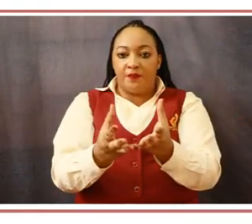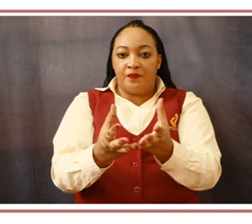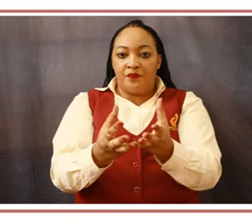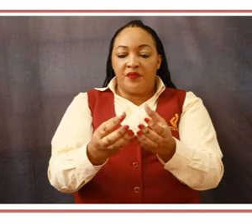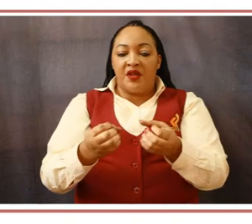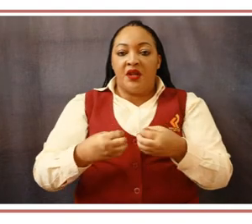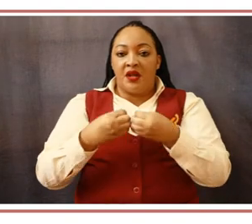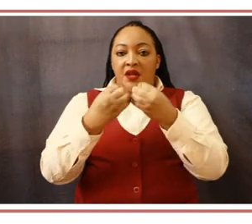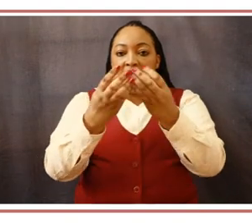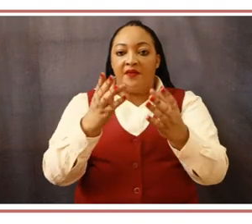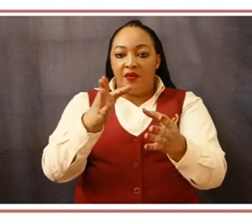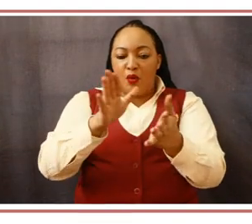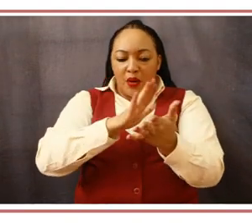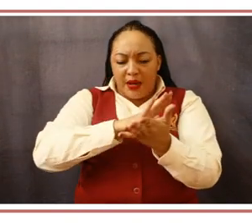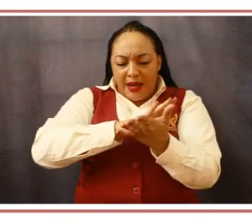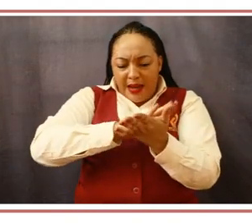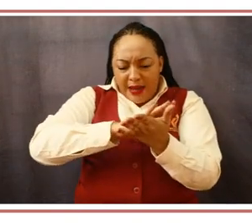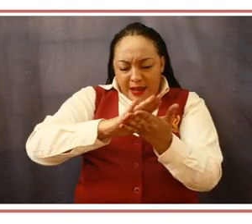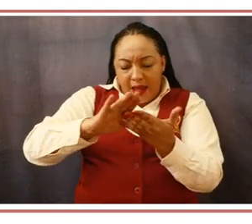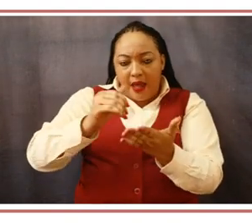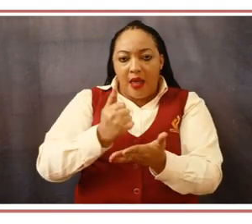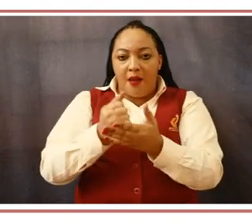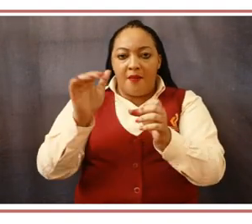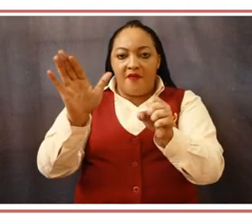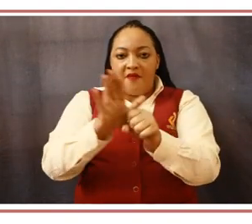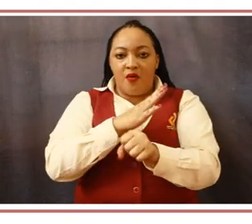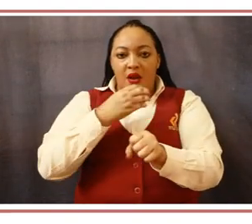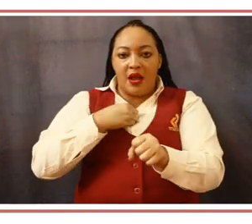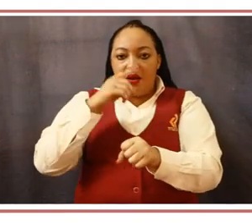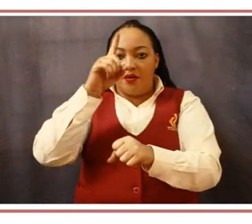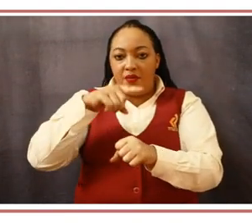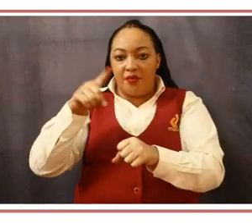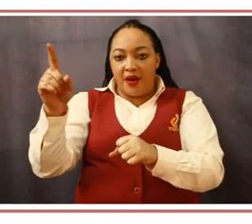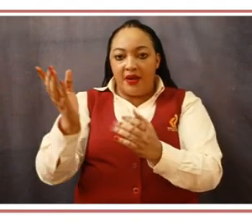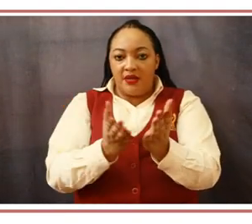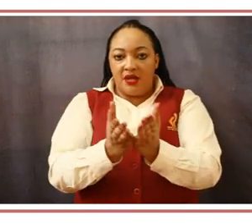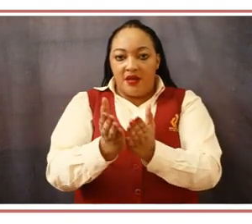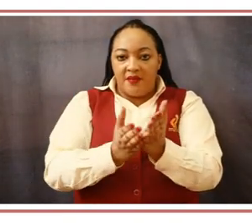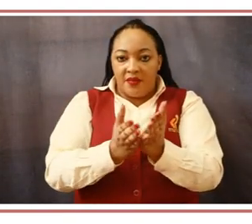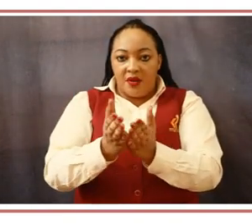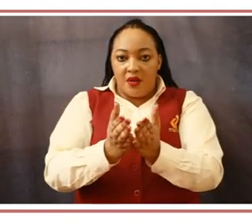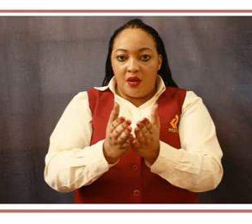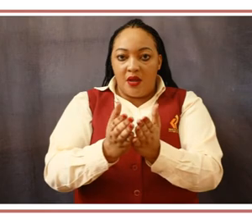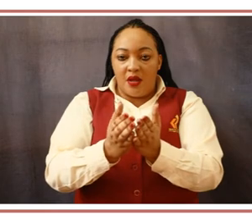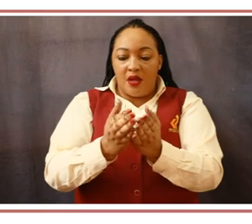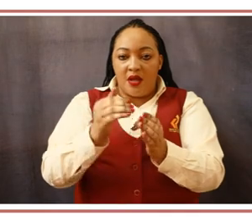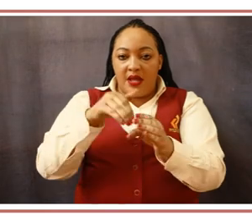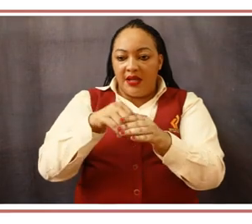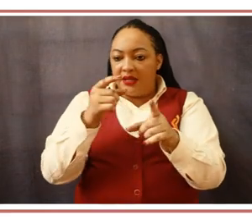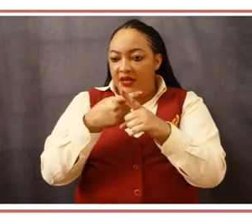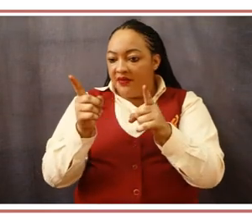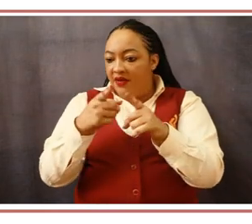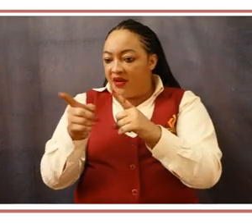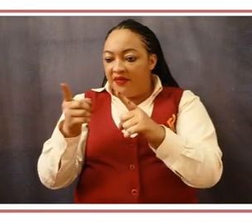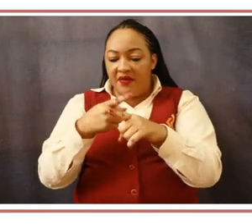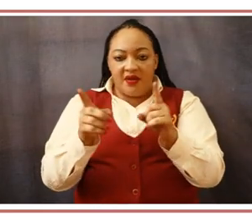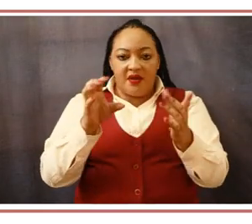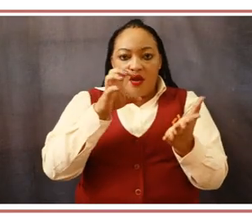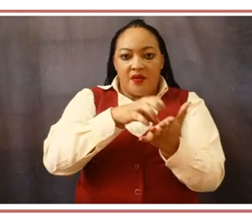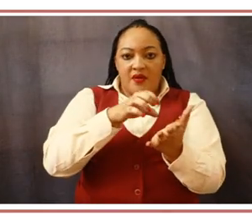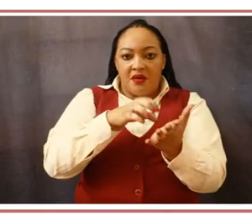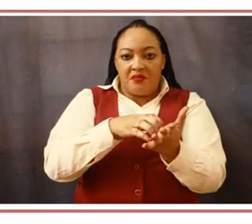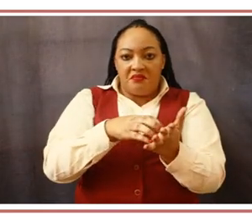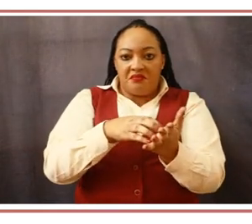to the public. We will ensure that all our activities and resources yield maximum benefit to the public. Our policies and